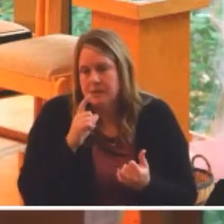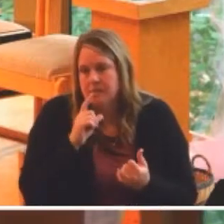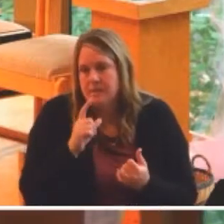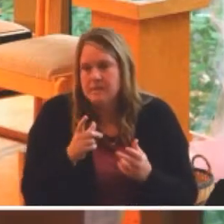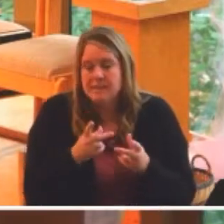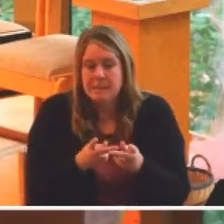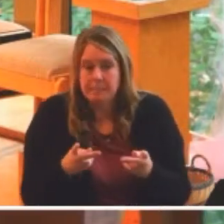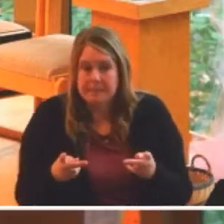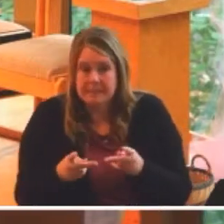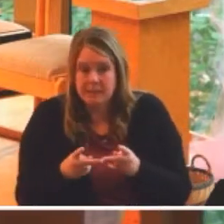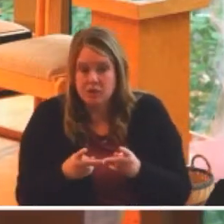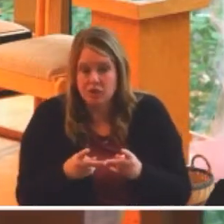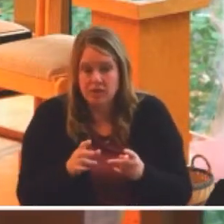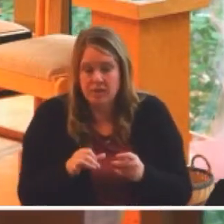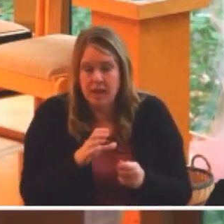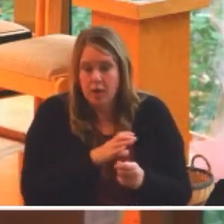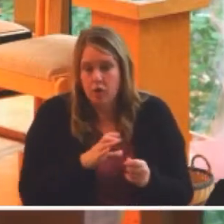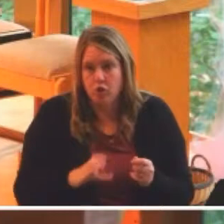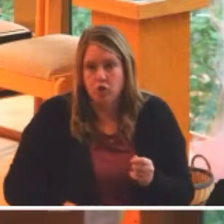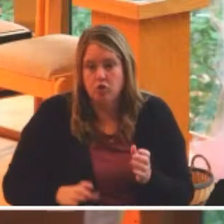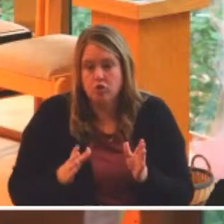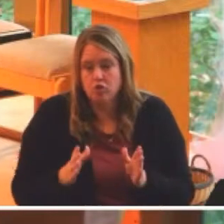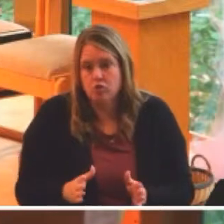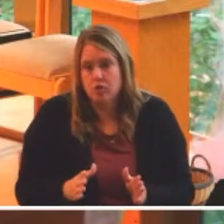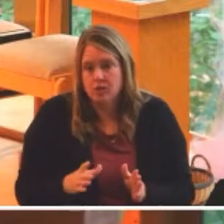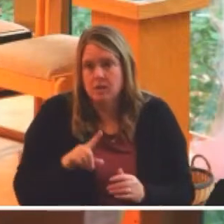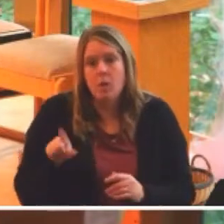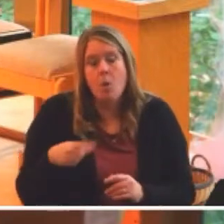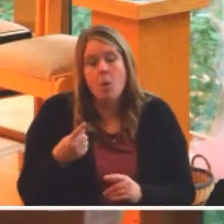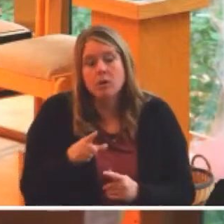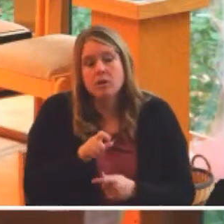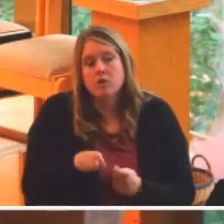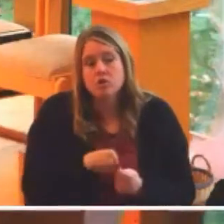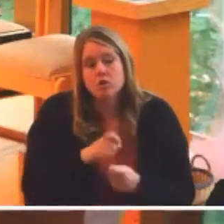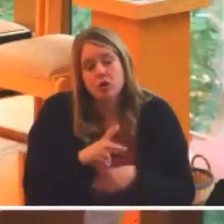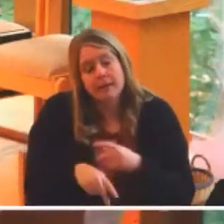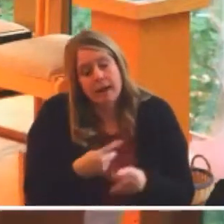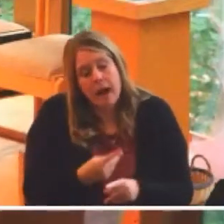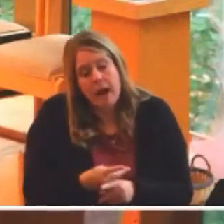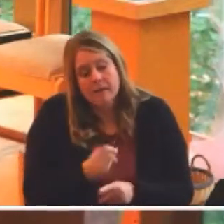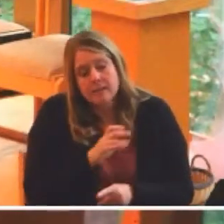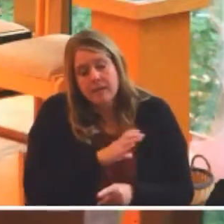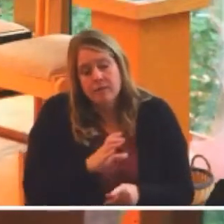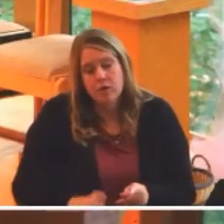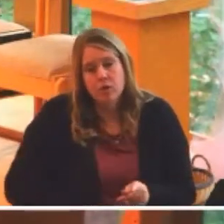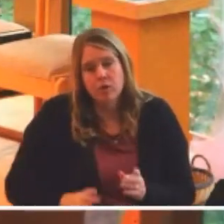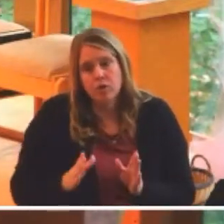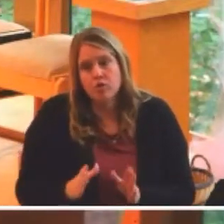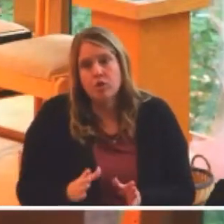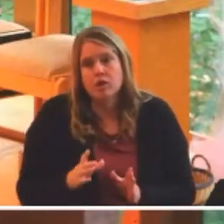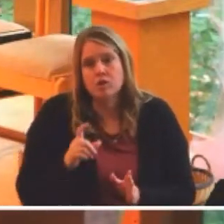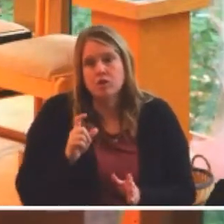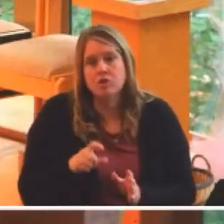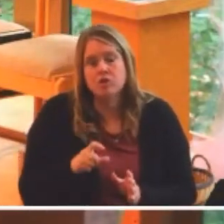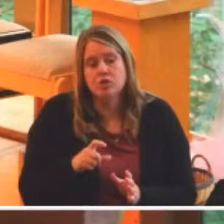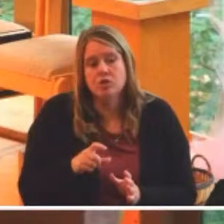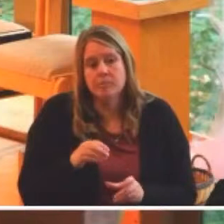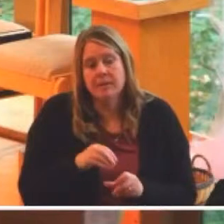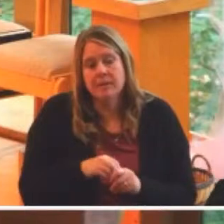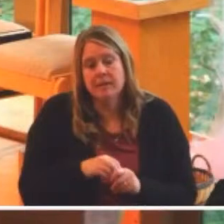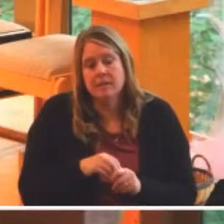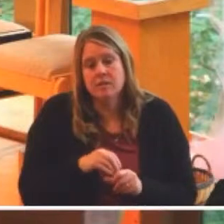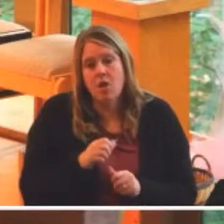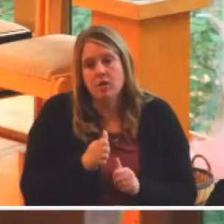that Christians, and only certain kinds of Christians, should be installed at every level and